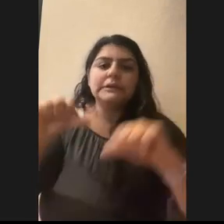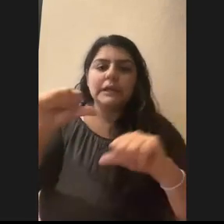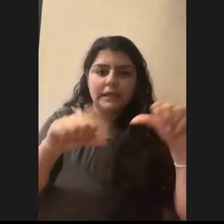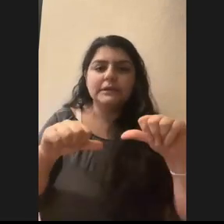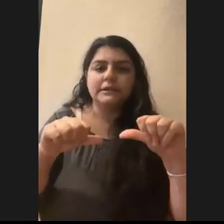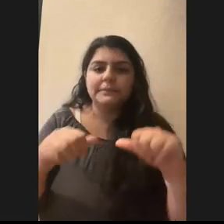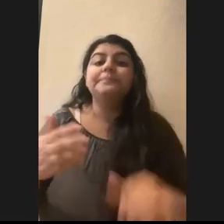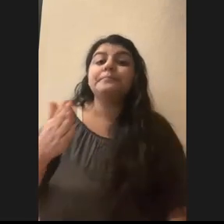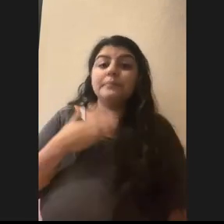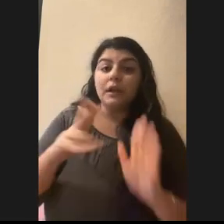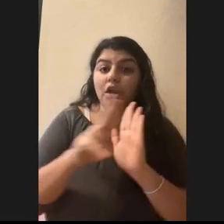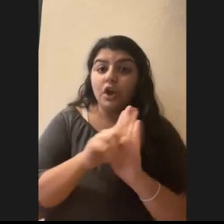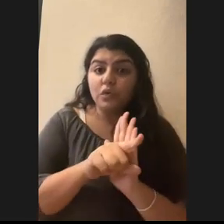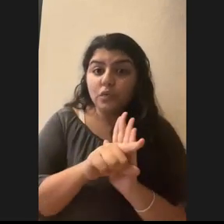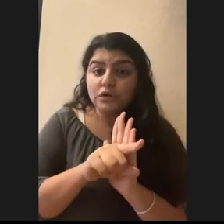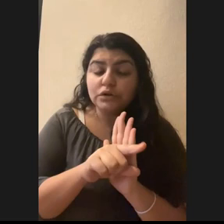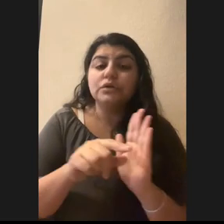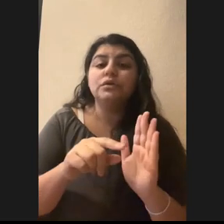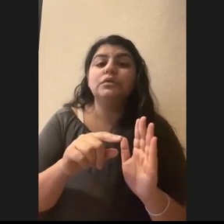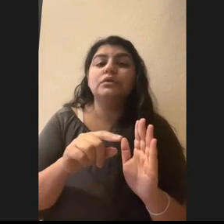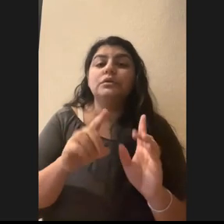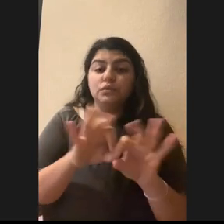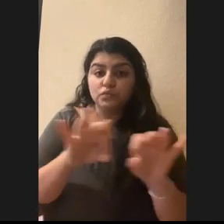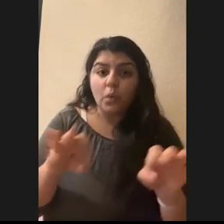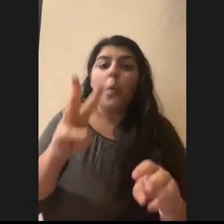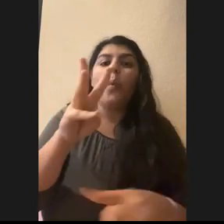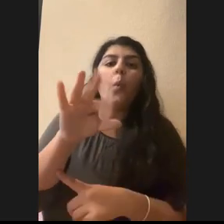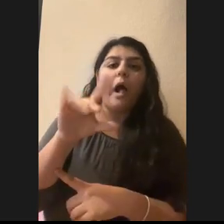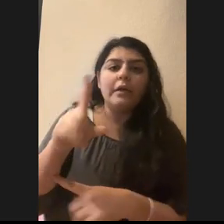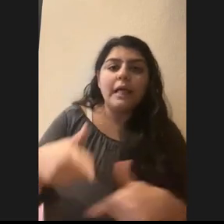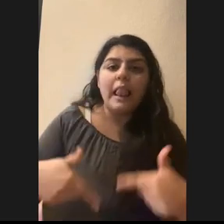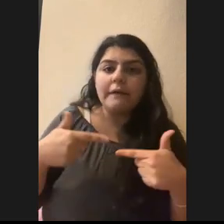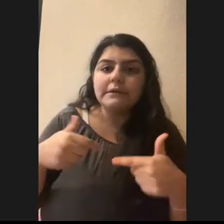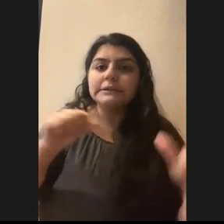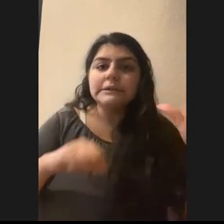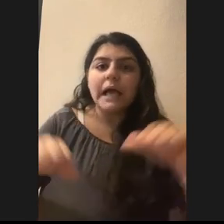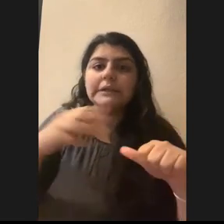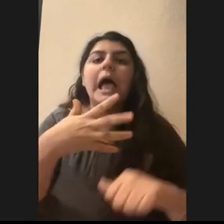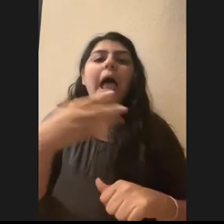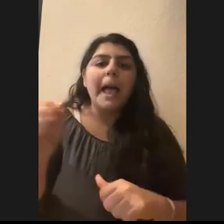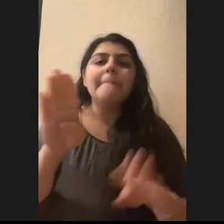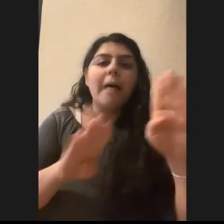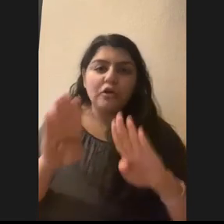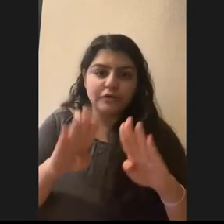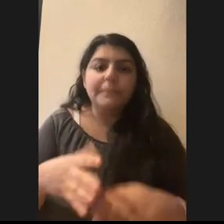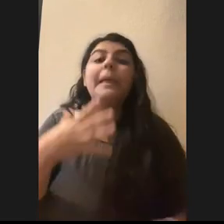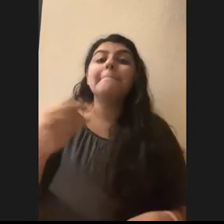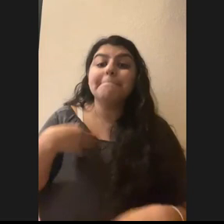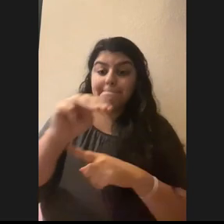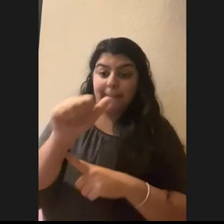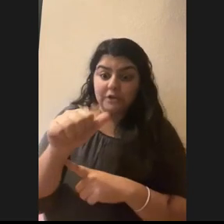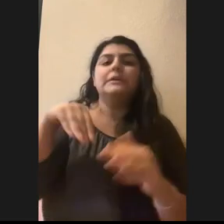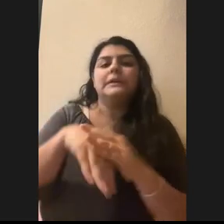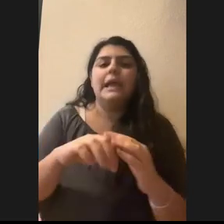my undergraduate degree is, um, wildlife science and biology. And then my master's is environmental science. So